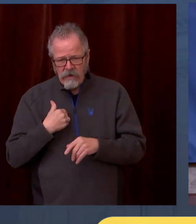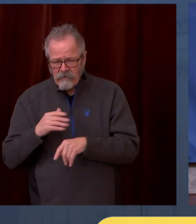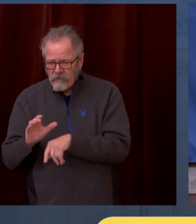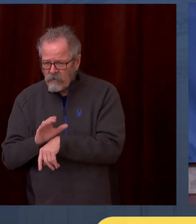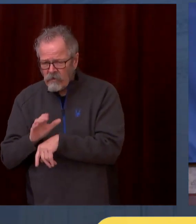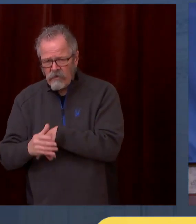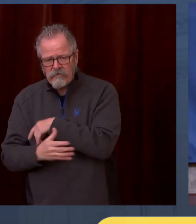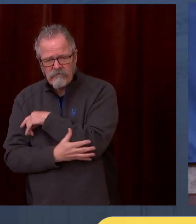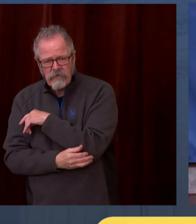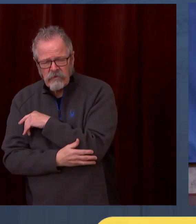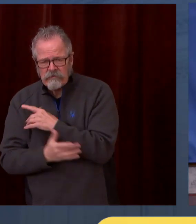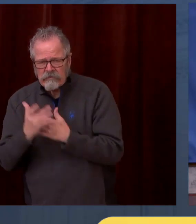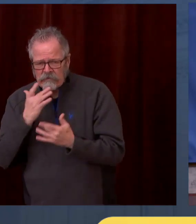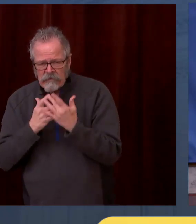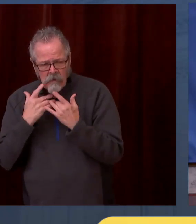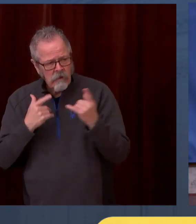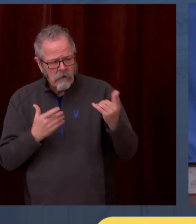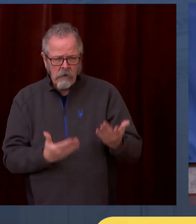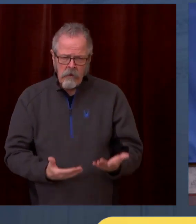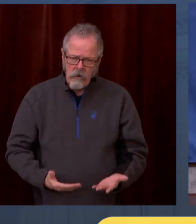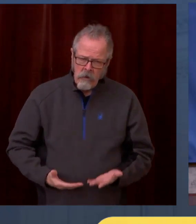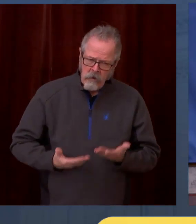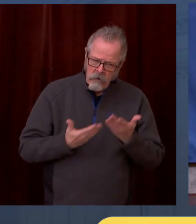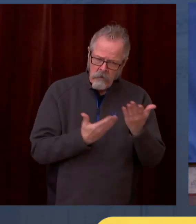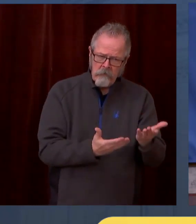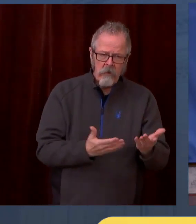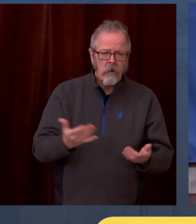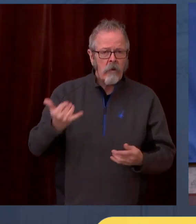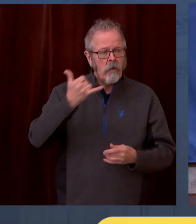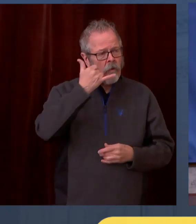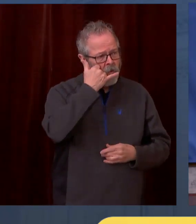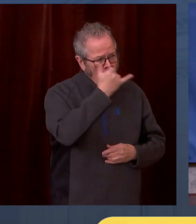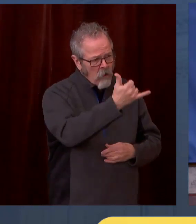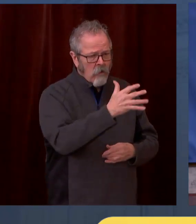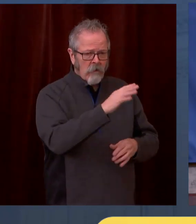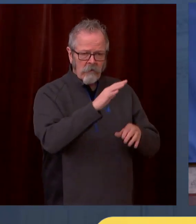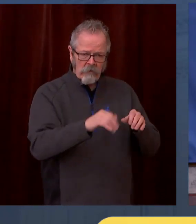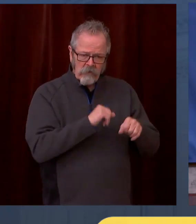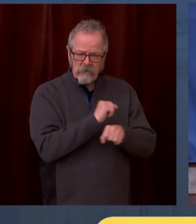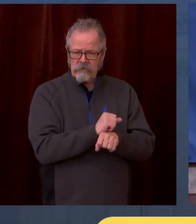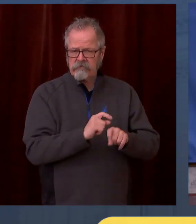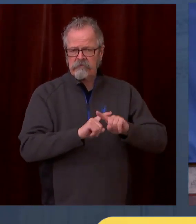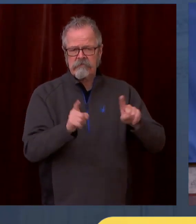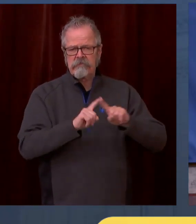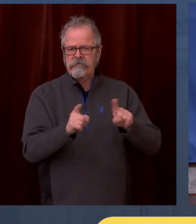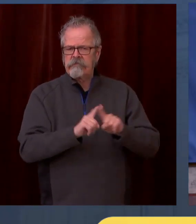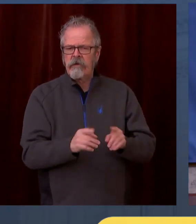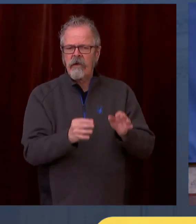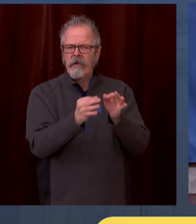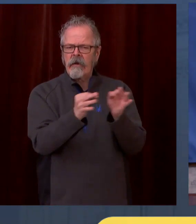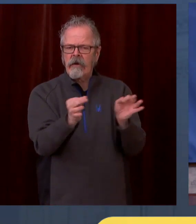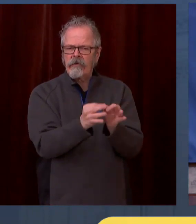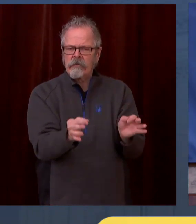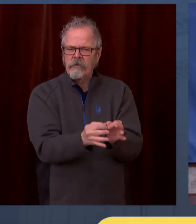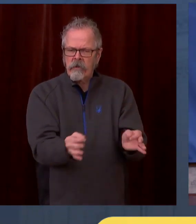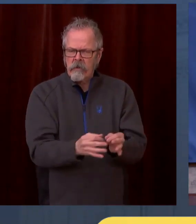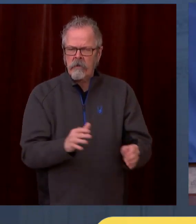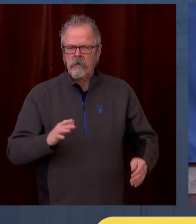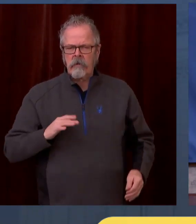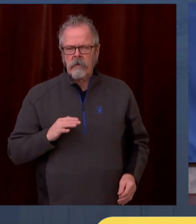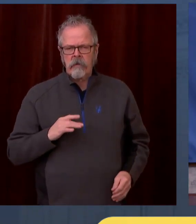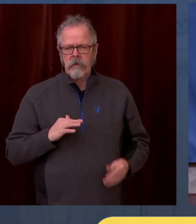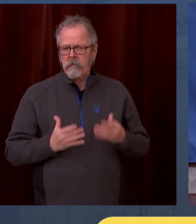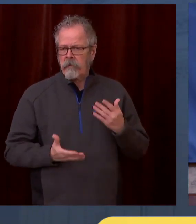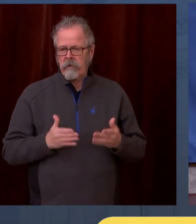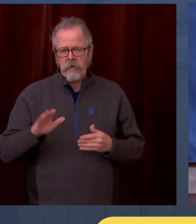appointment scheduling by phone in multiple languages. So you don't need the internet, you just need access to the phone. And we've